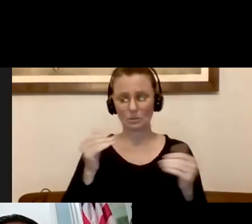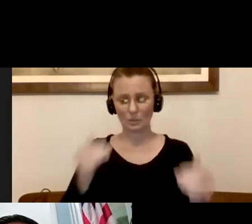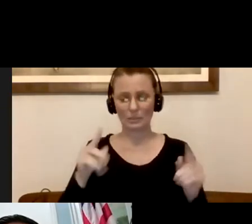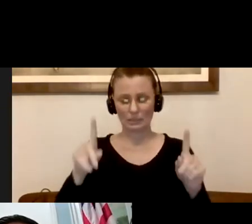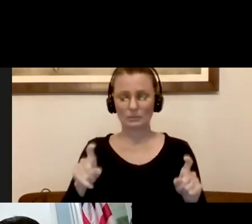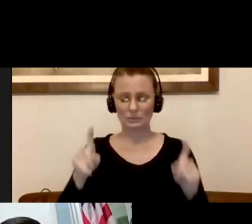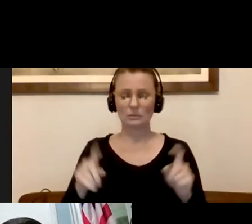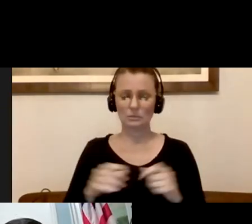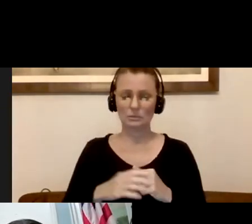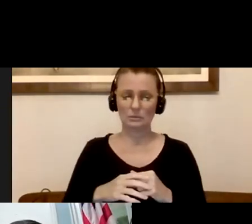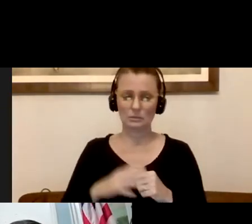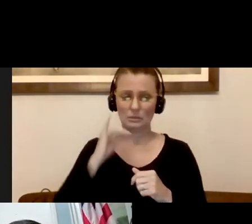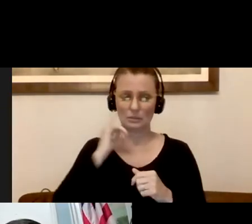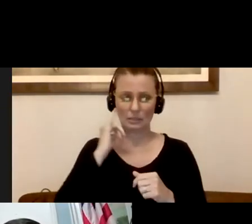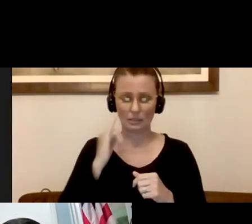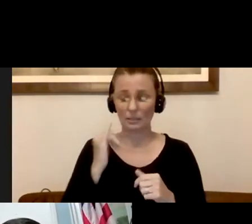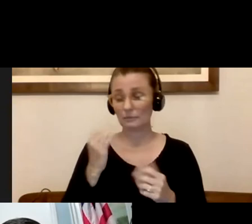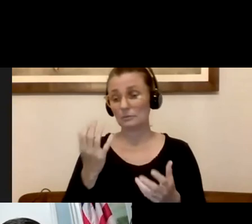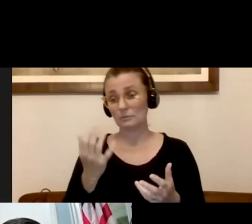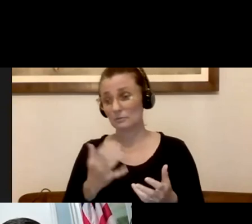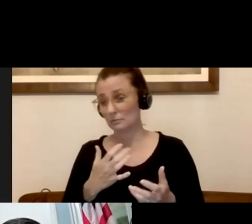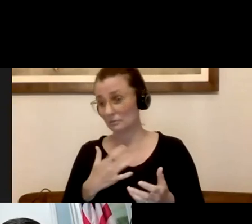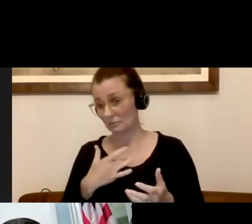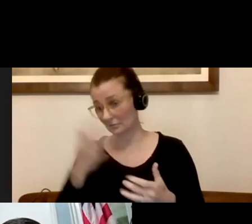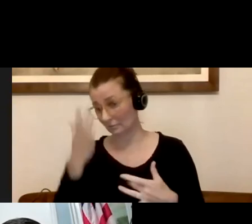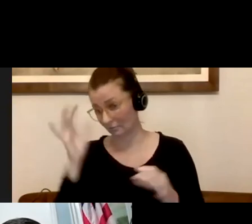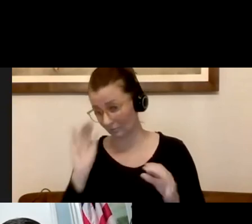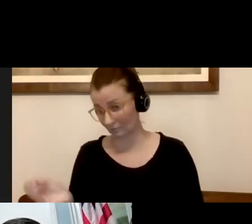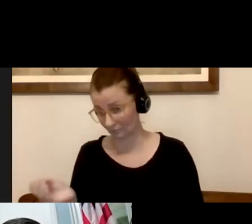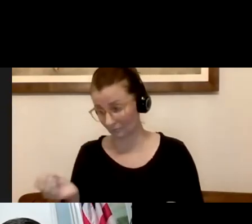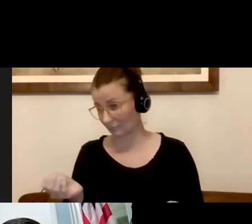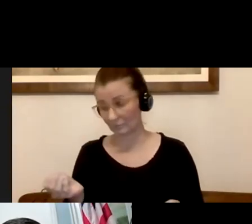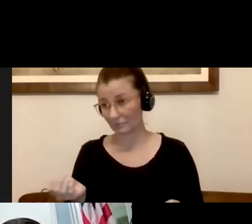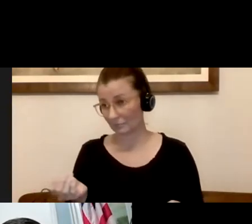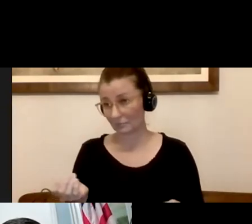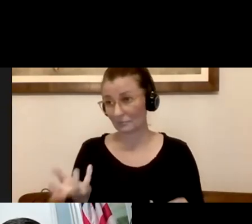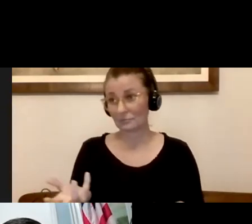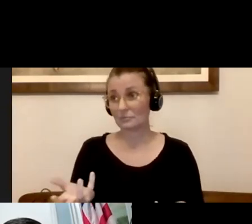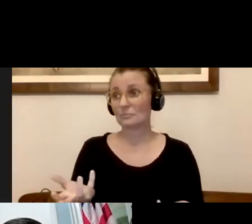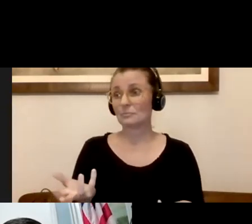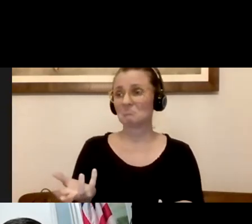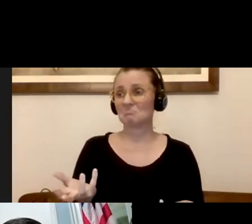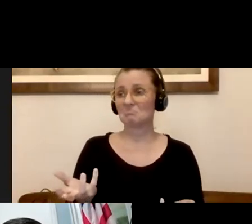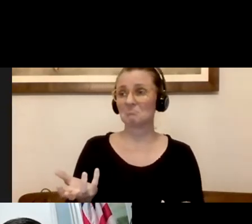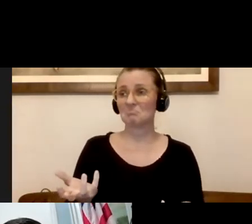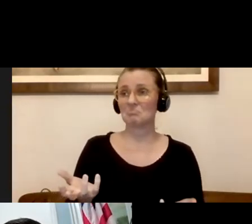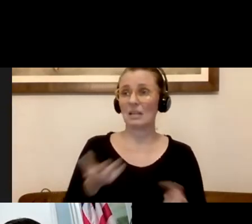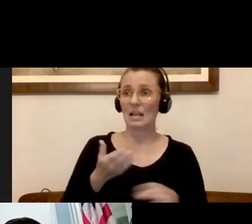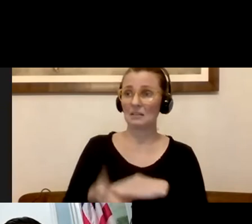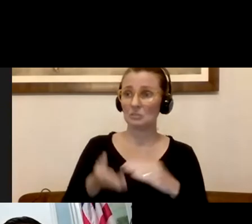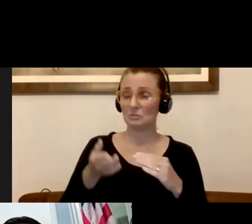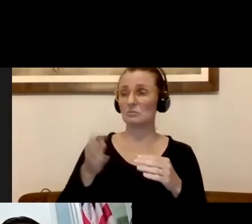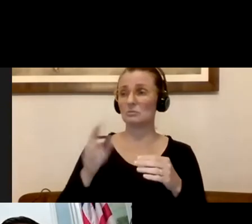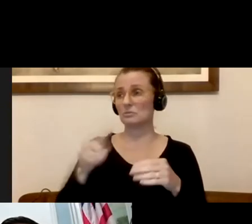today. And if not, use that as your baseline. And then if you start to have any signs or symptoms, you'll be able to go get tested again.